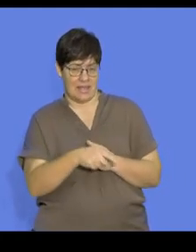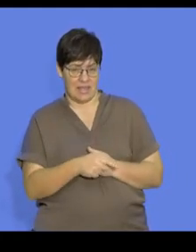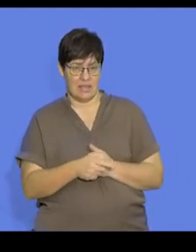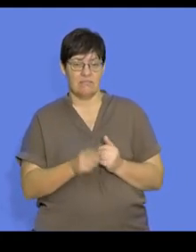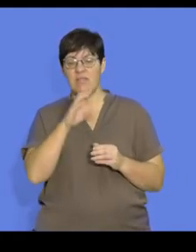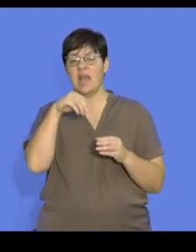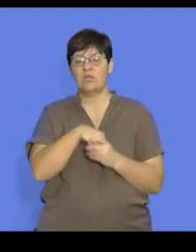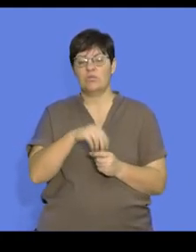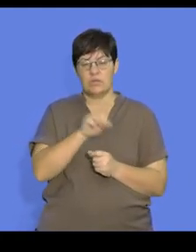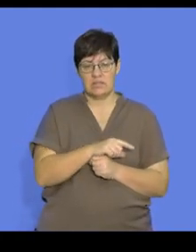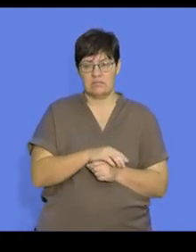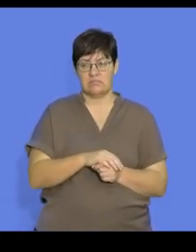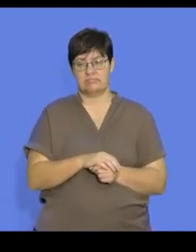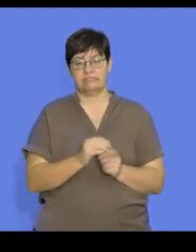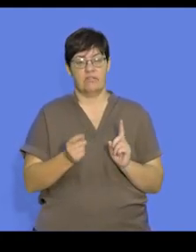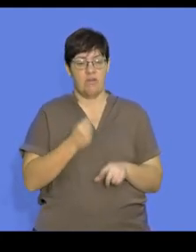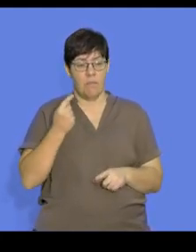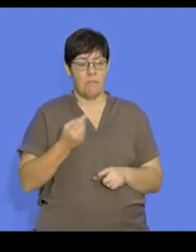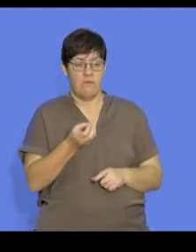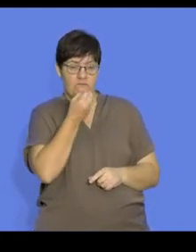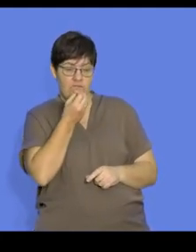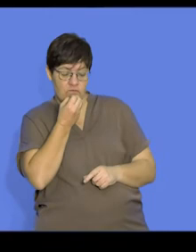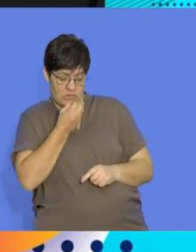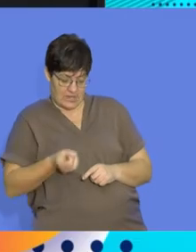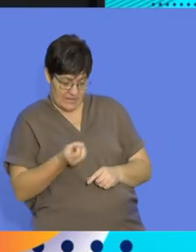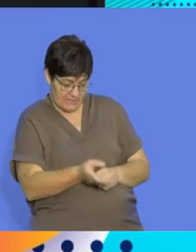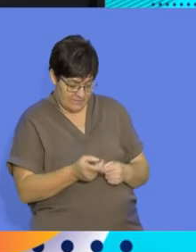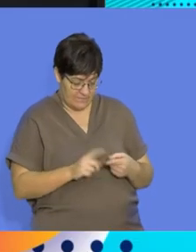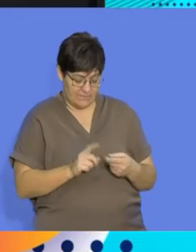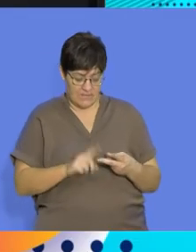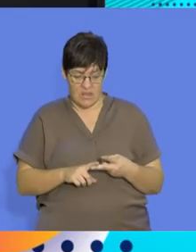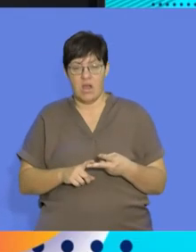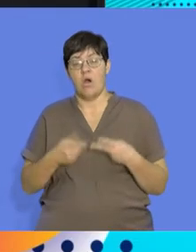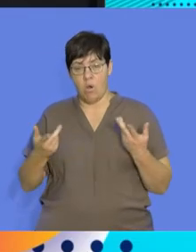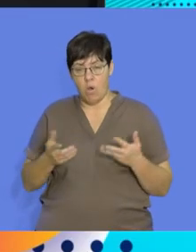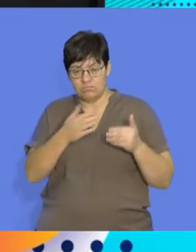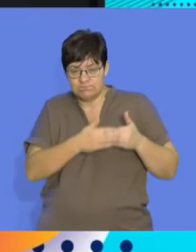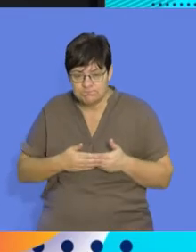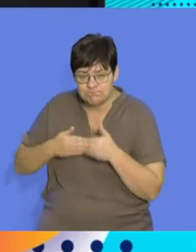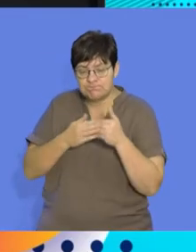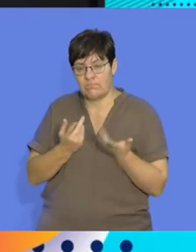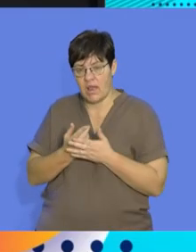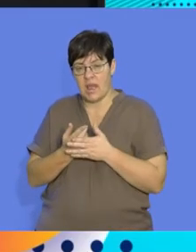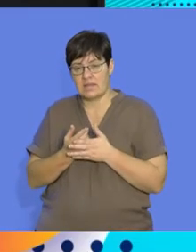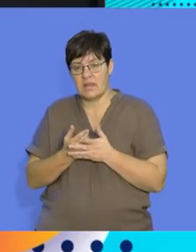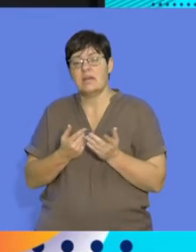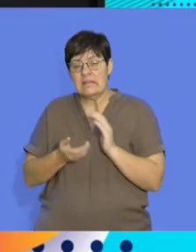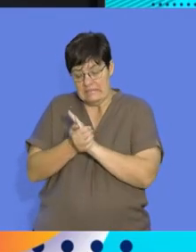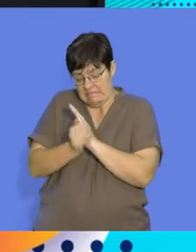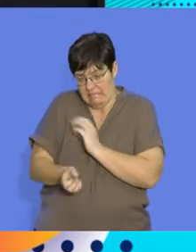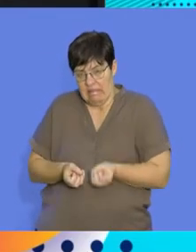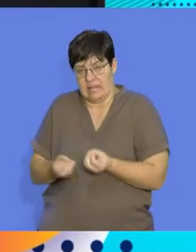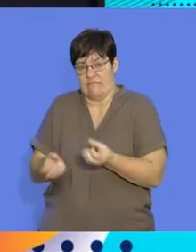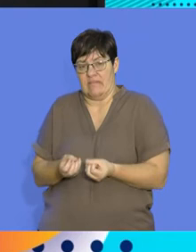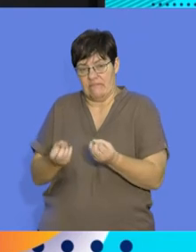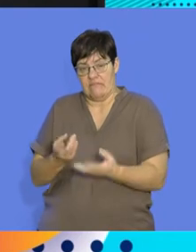parental care includes from the young feeding them to the time in terms of nurturing them and skilling them up